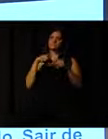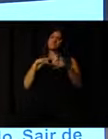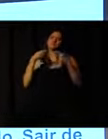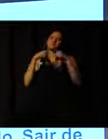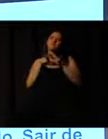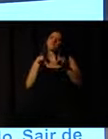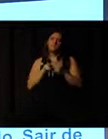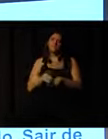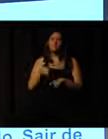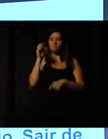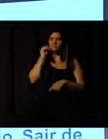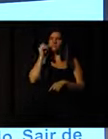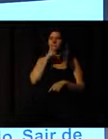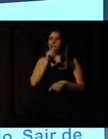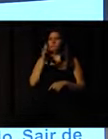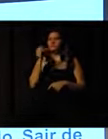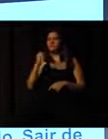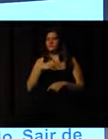Paulo.